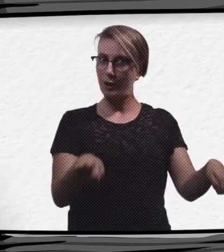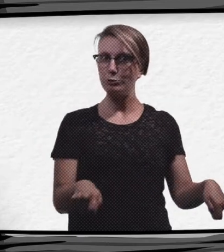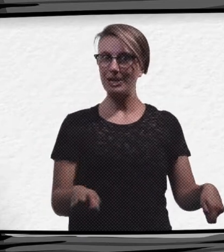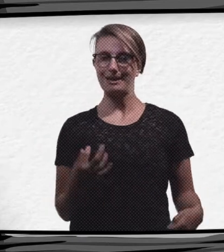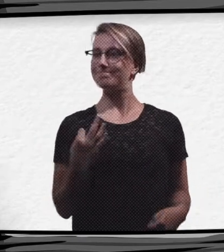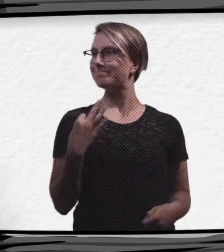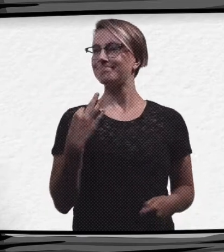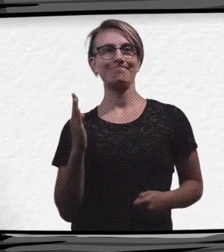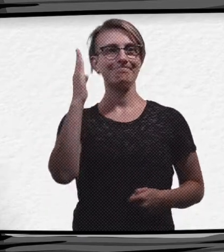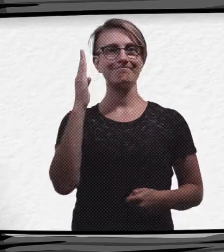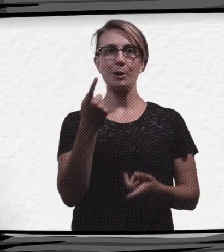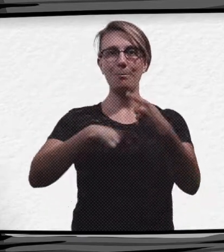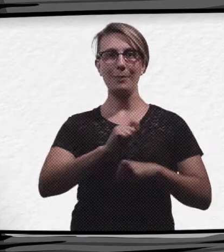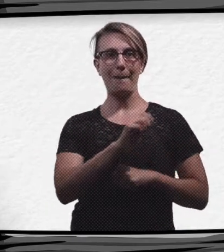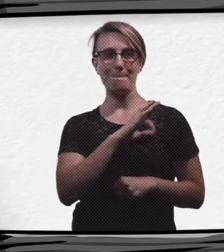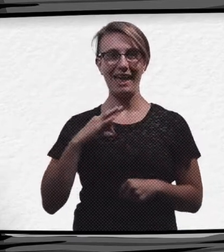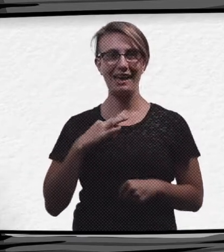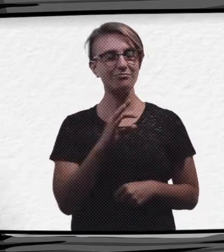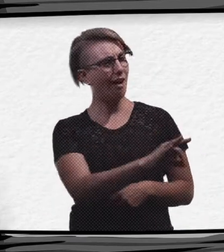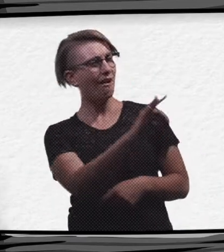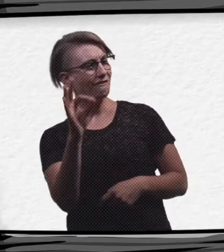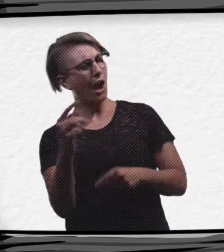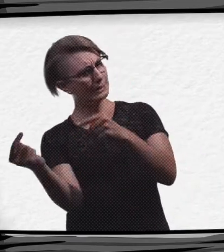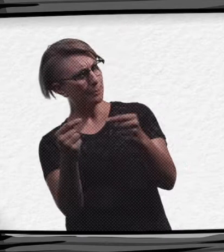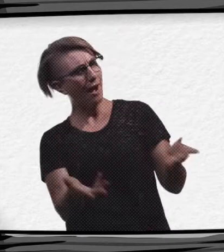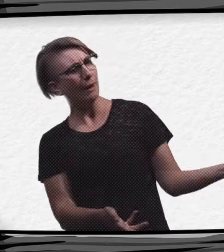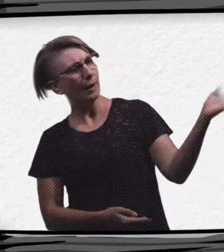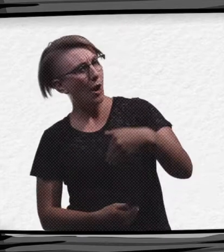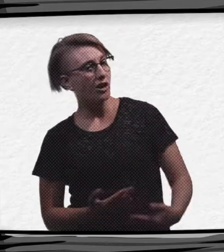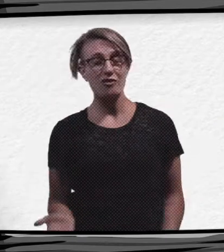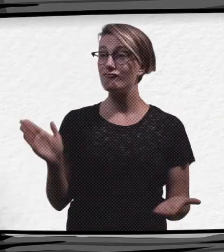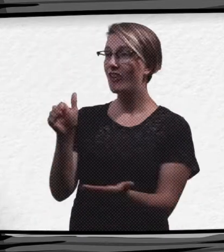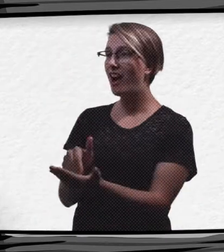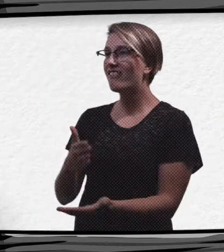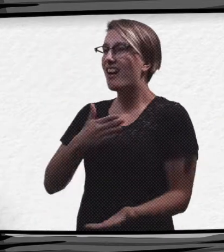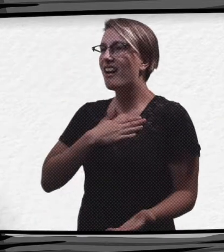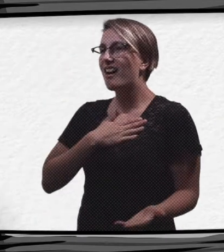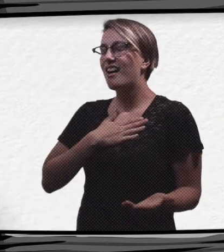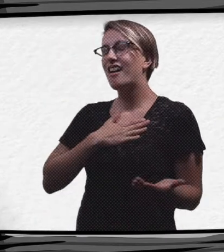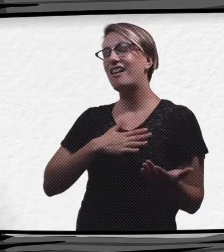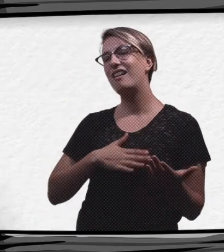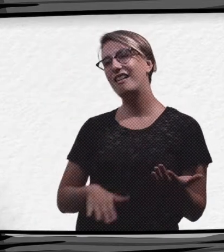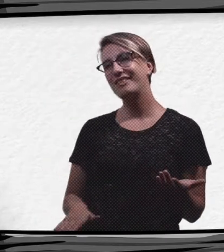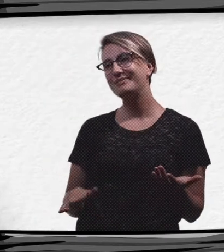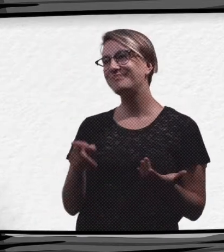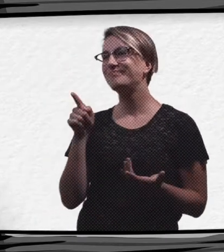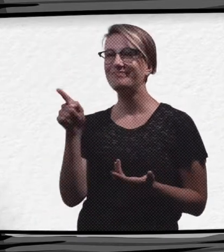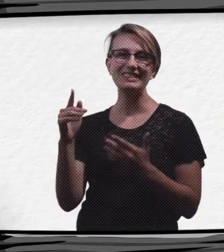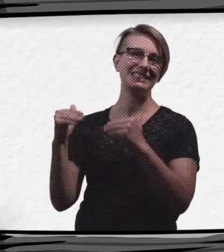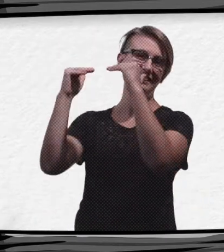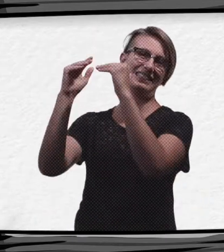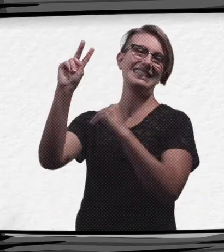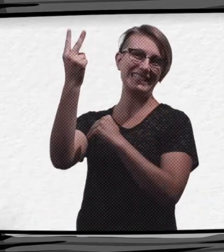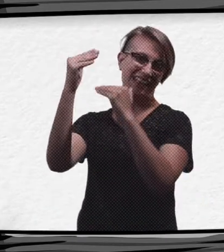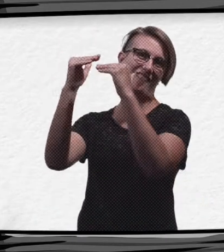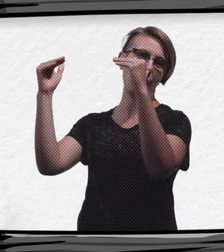the second floor of a building, with no elevator. Or being a voter who is deaf or hard of hearing, and not being able to work in that